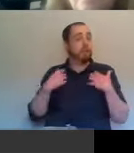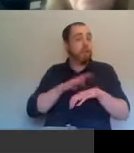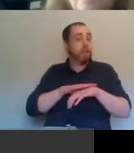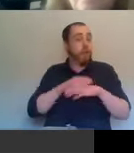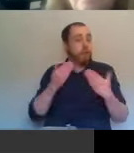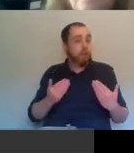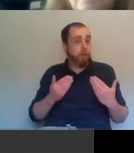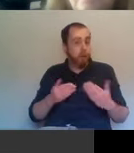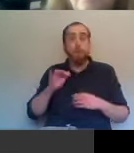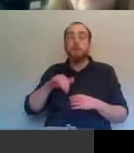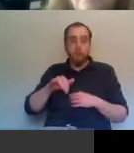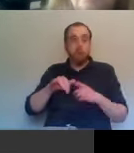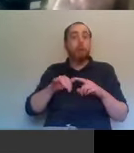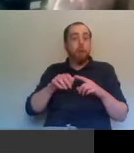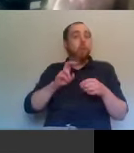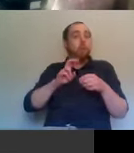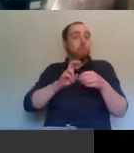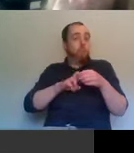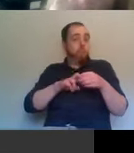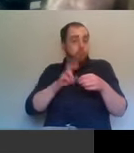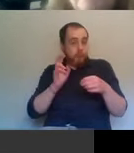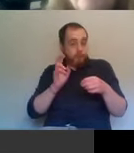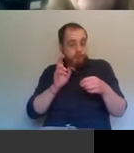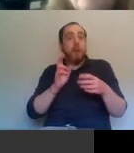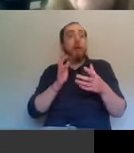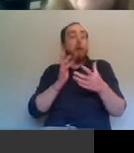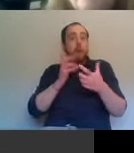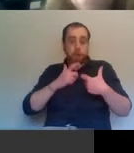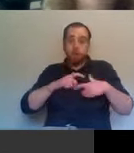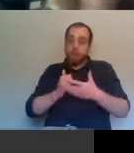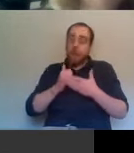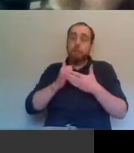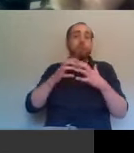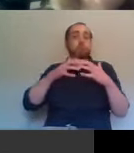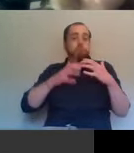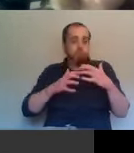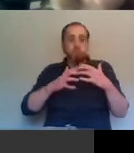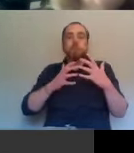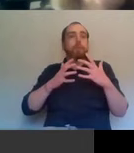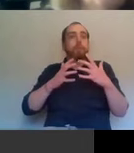Brexit was fundamentally destabilizing, but certain issues are now over,